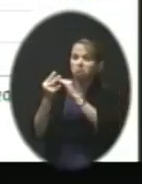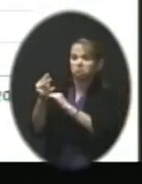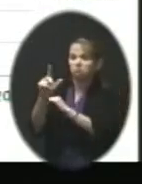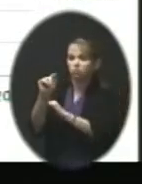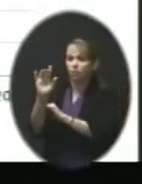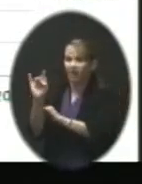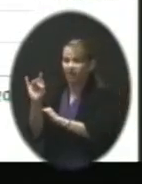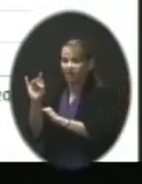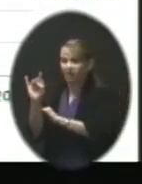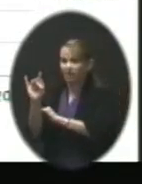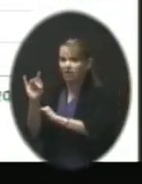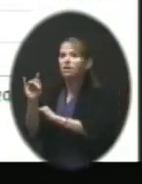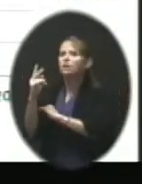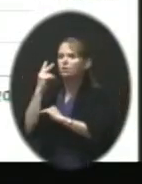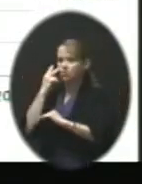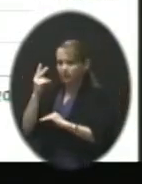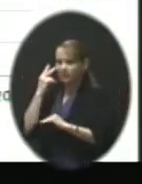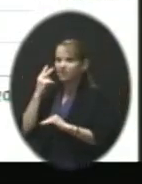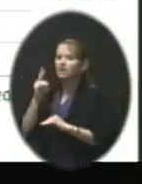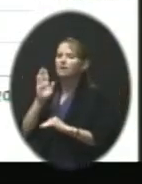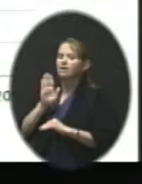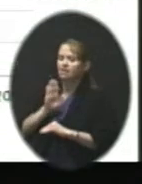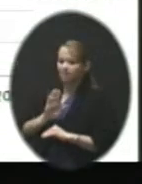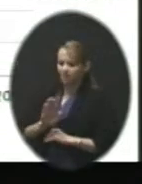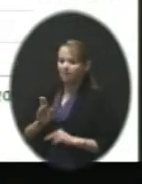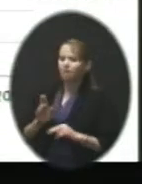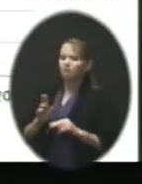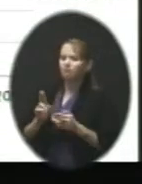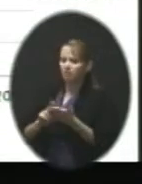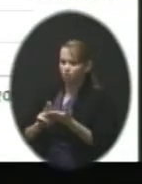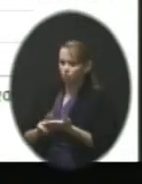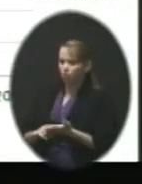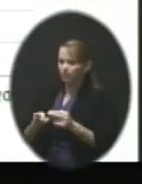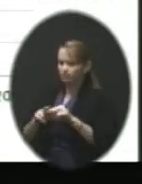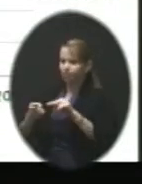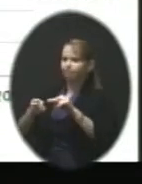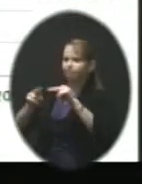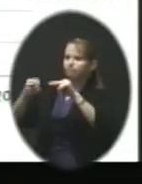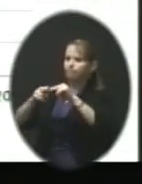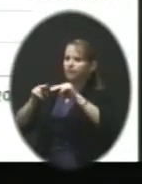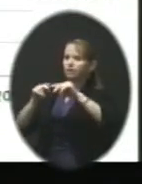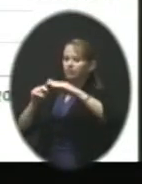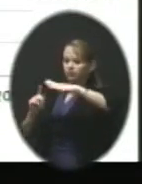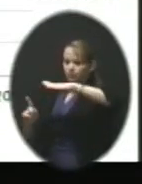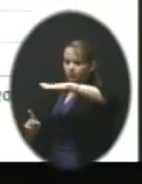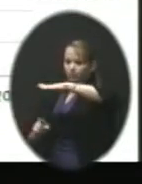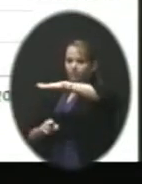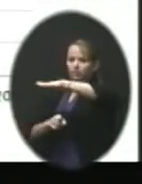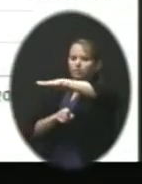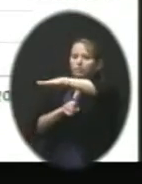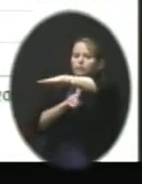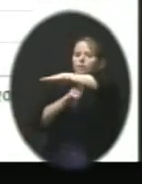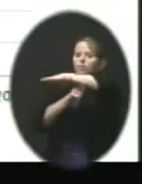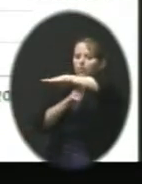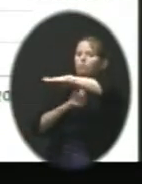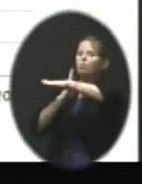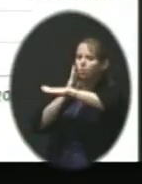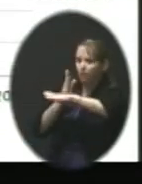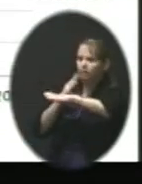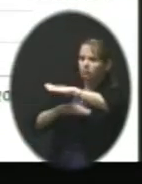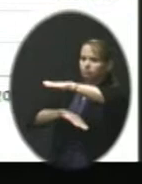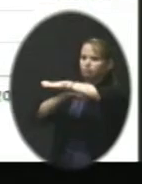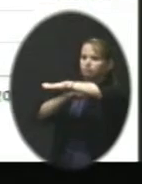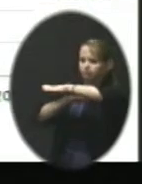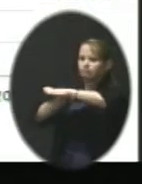you see an enrollment that's continuing to rise and actually matching and meeting up with its capacity there at the